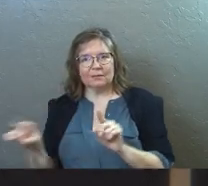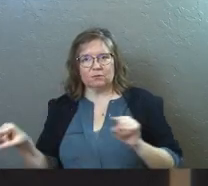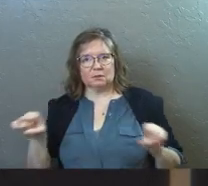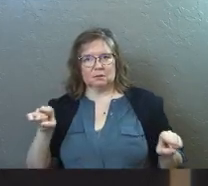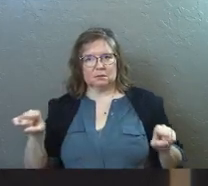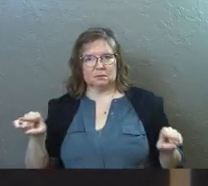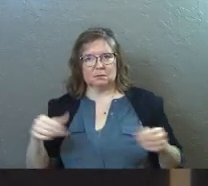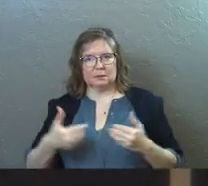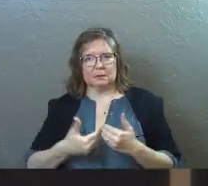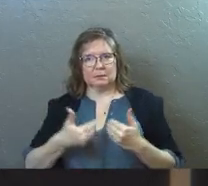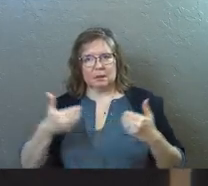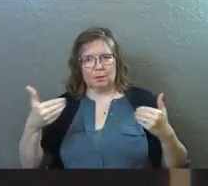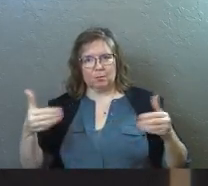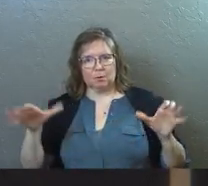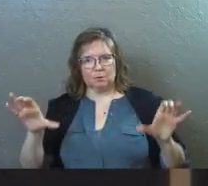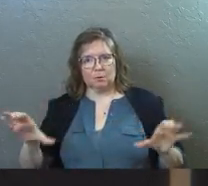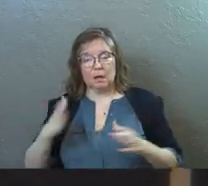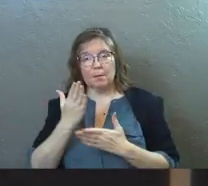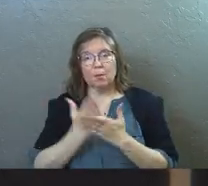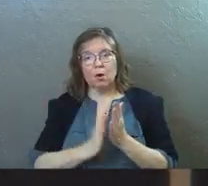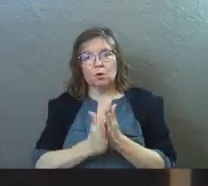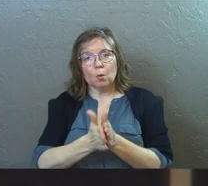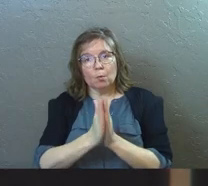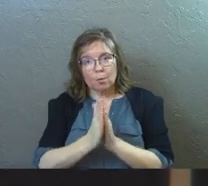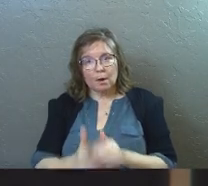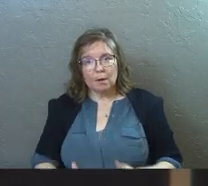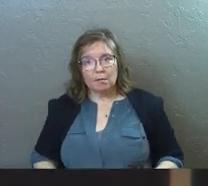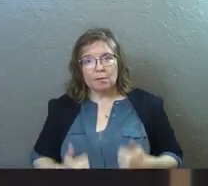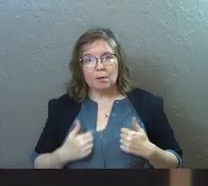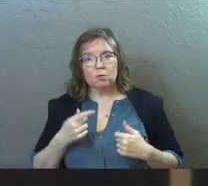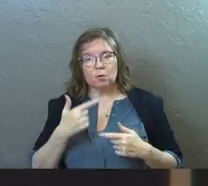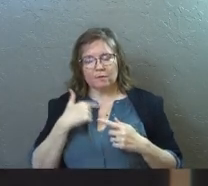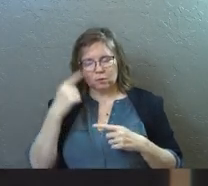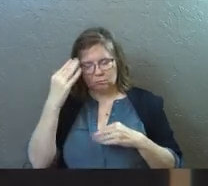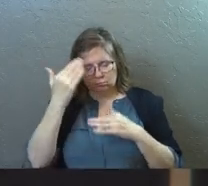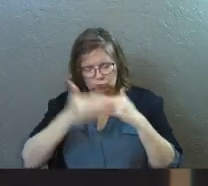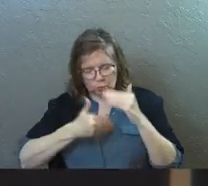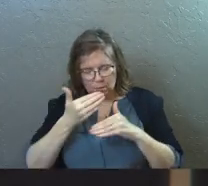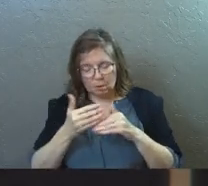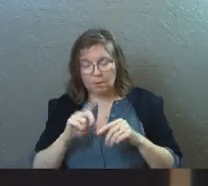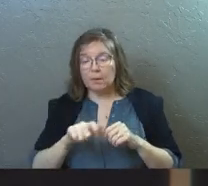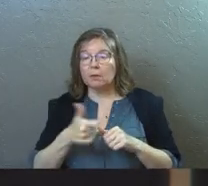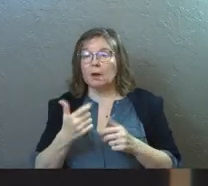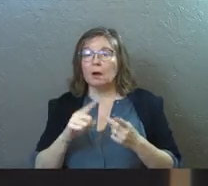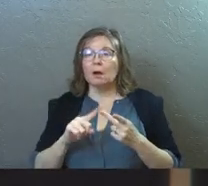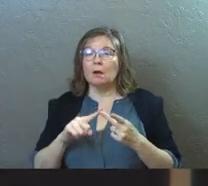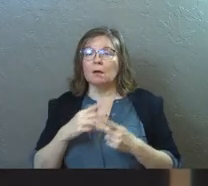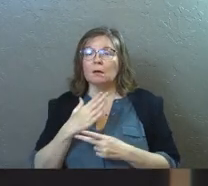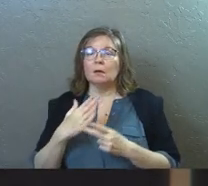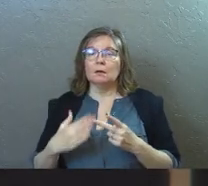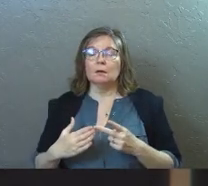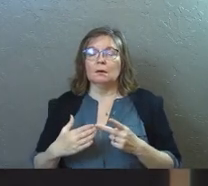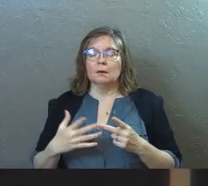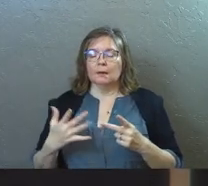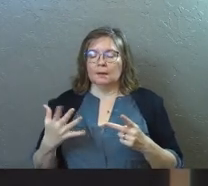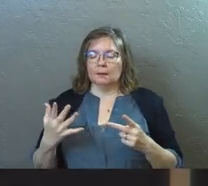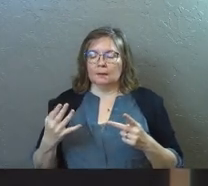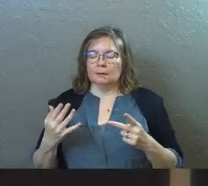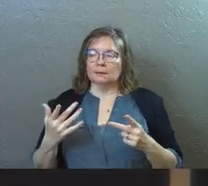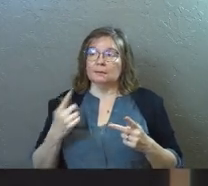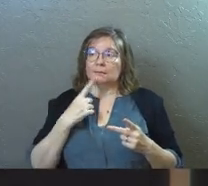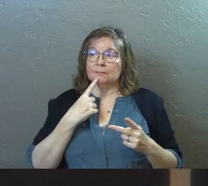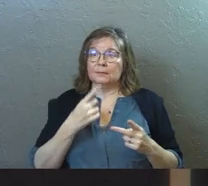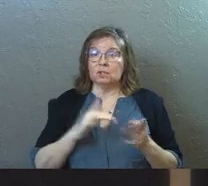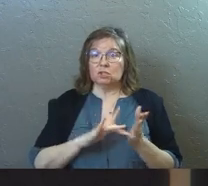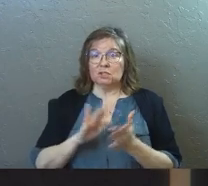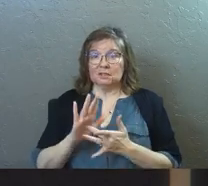separation. That's part of your prayer life. That's part of what you've got to process. But the other piece is that, can I